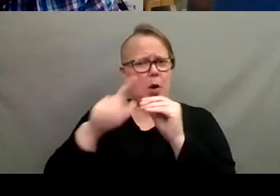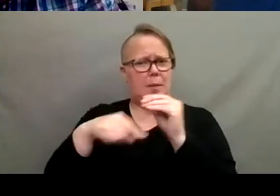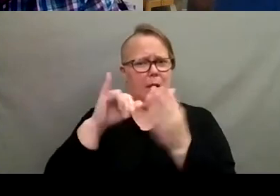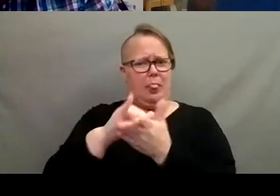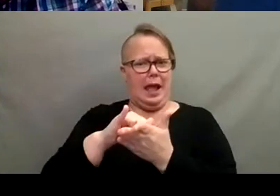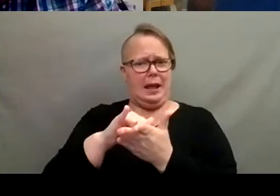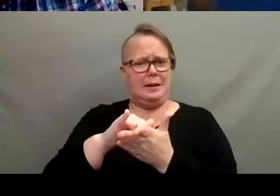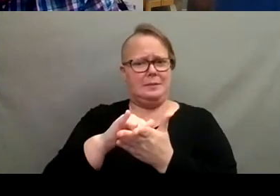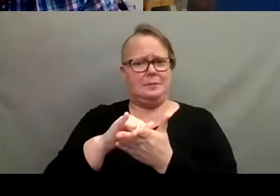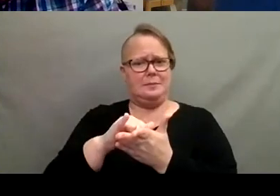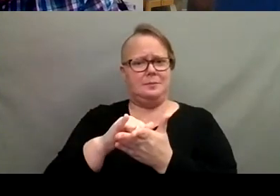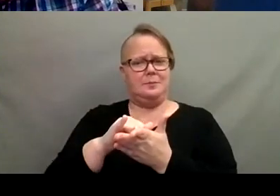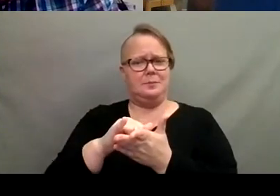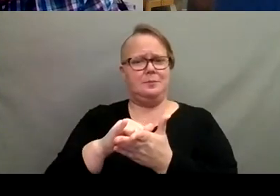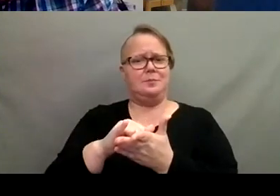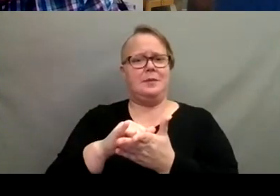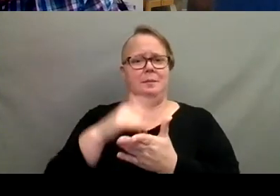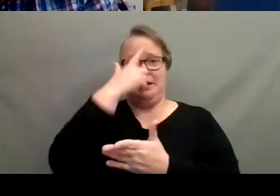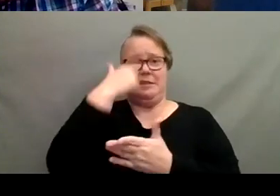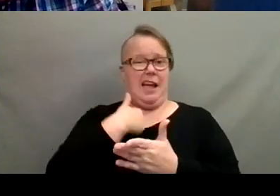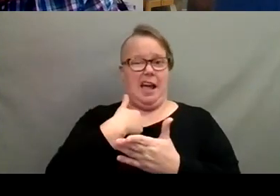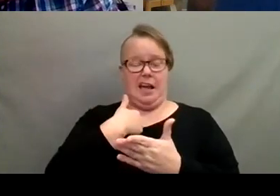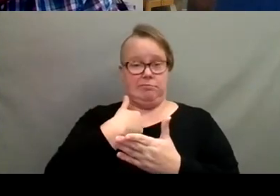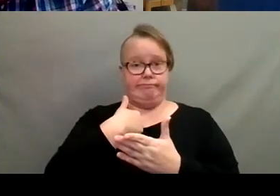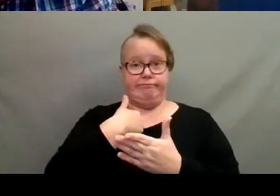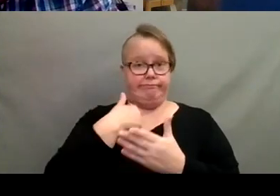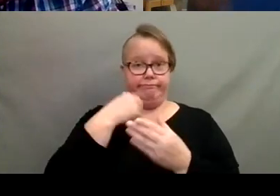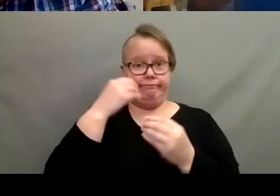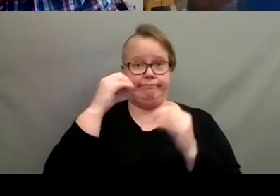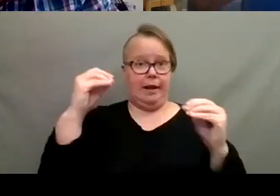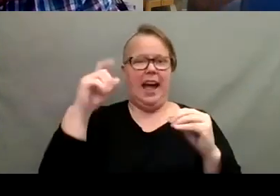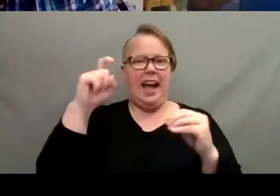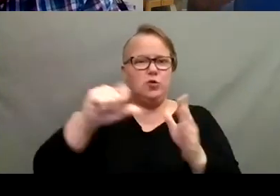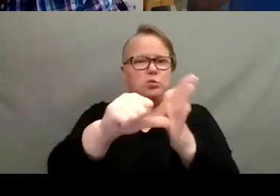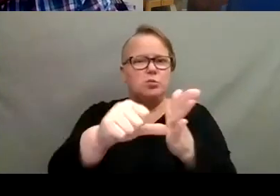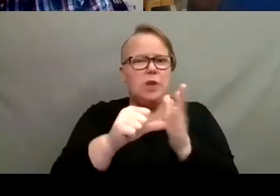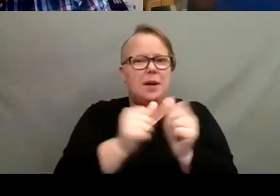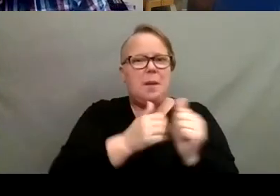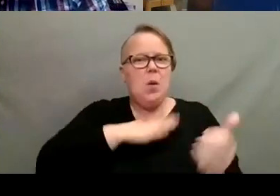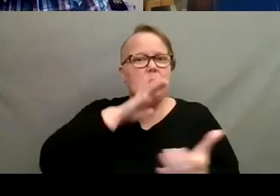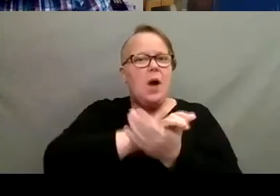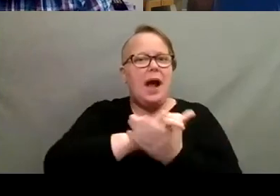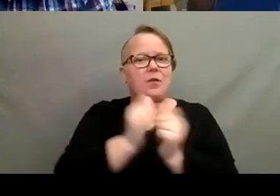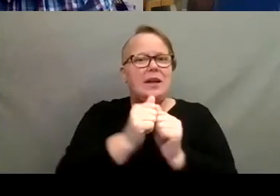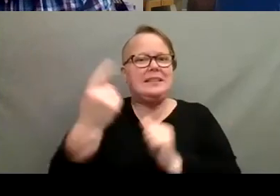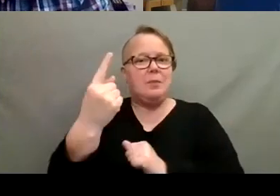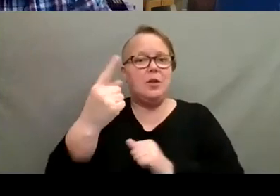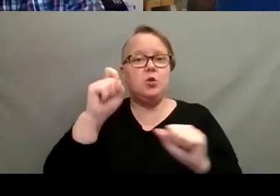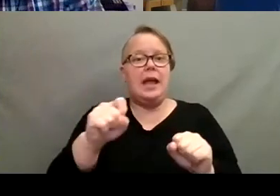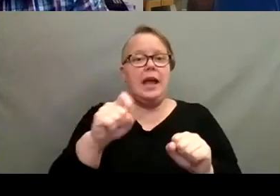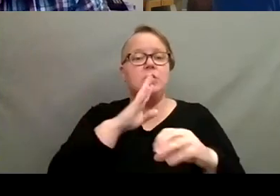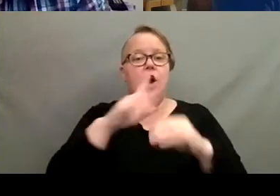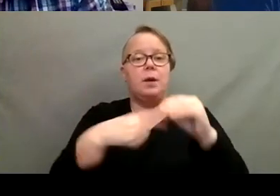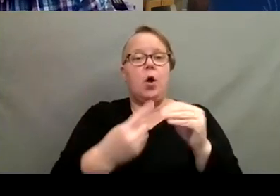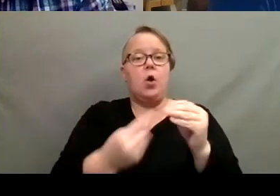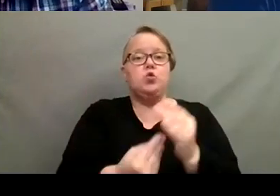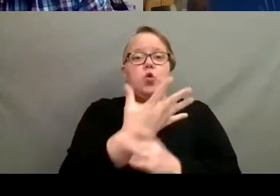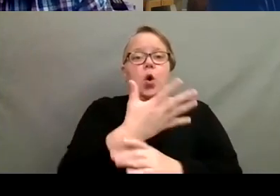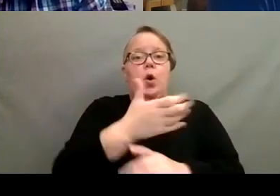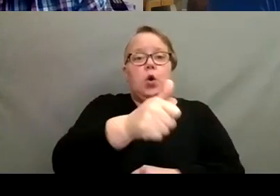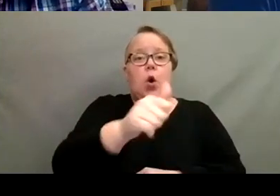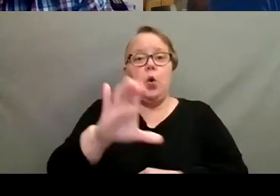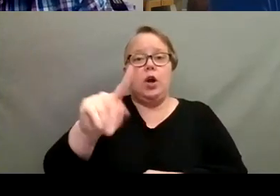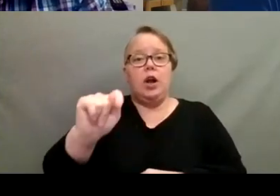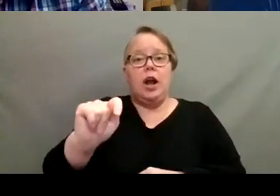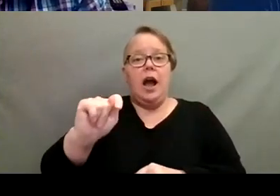run out of tricks at home. So got to impress my wife with something. There you go. And we can talk about growing your own cut flowers too, and then making